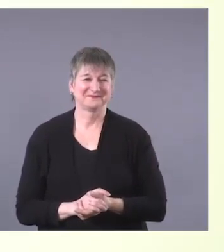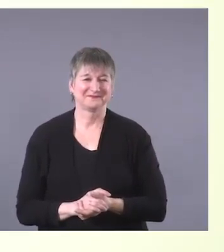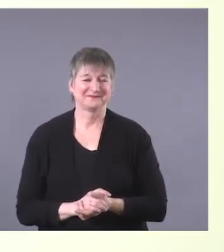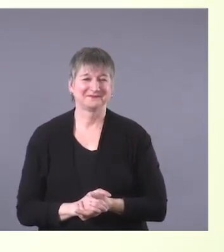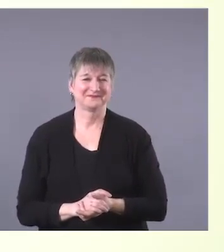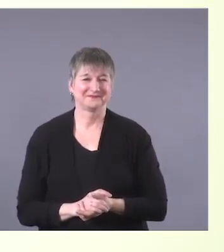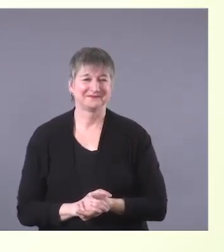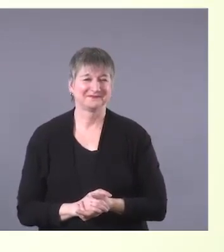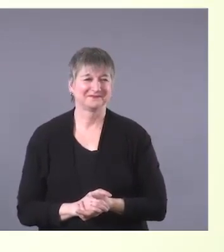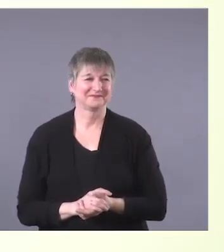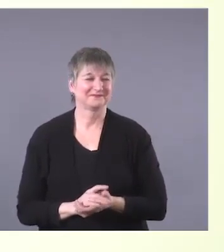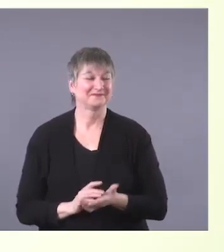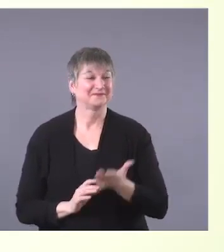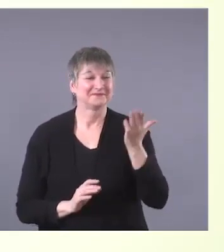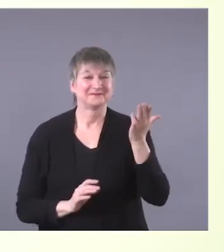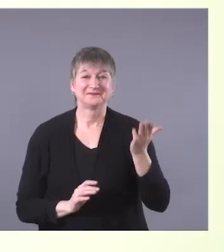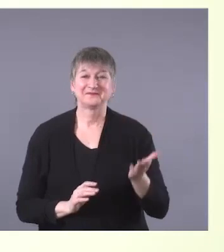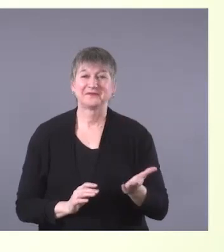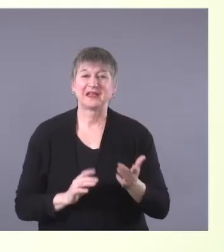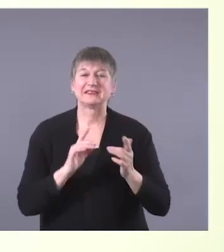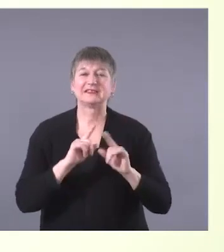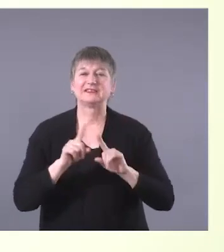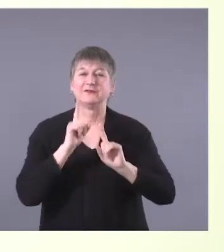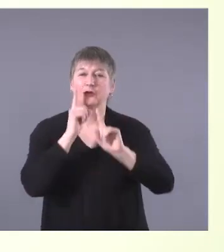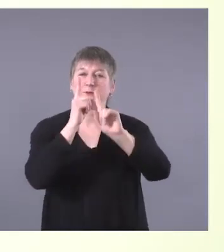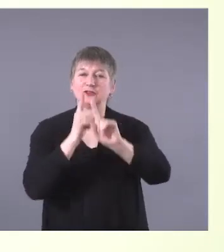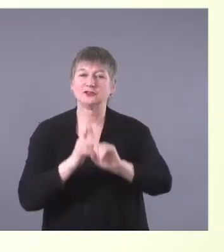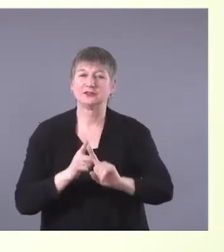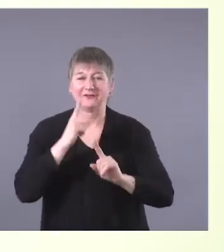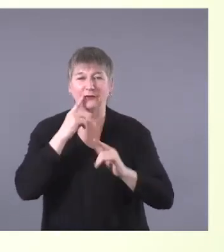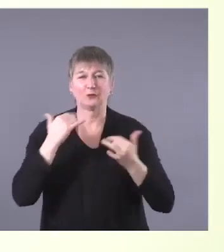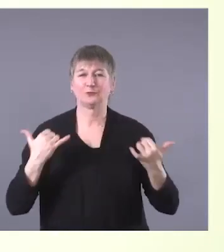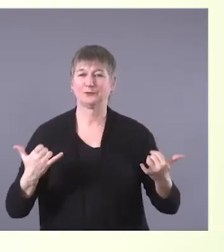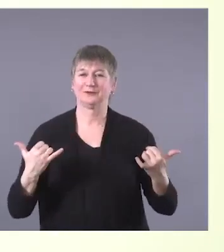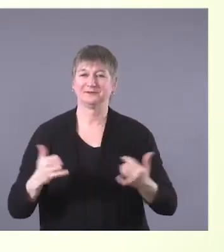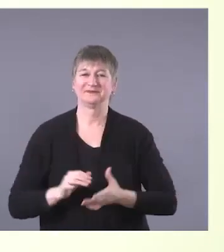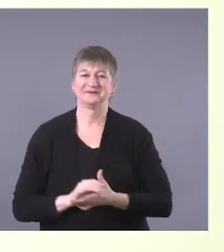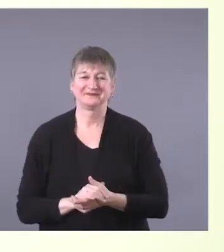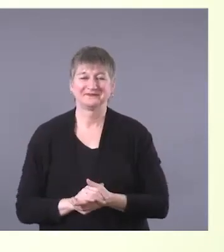We'll just quickly run over the objectives of our presentation today.